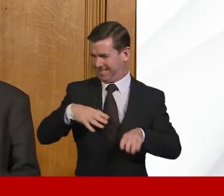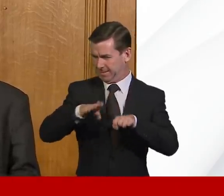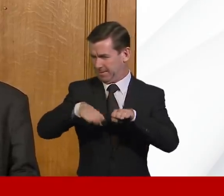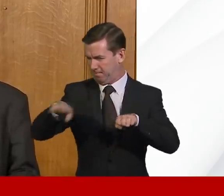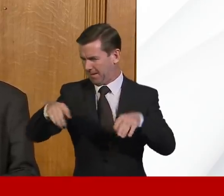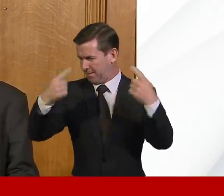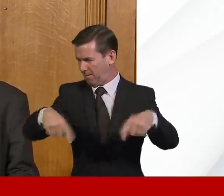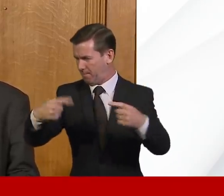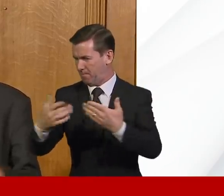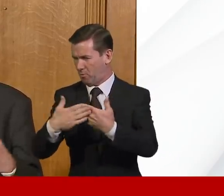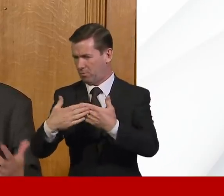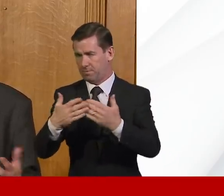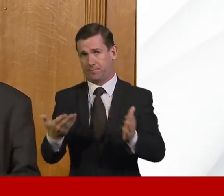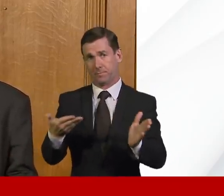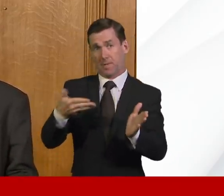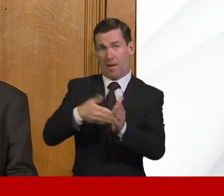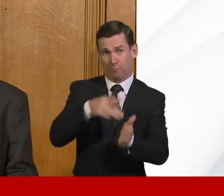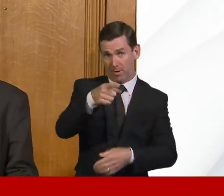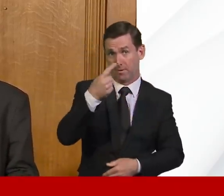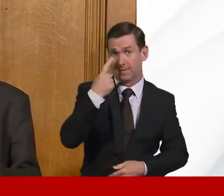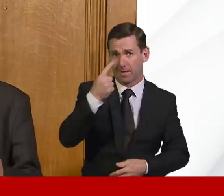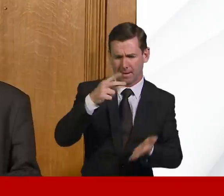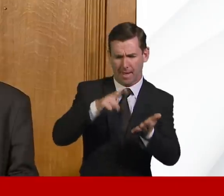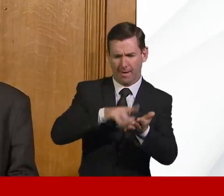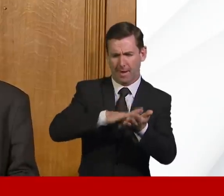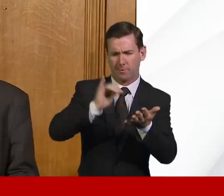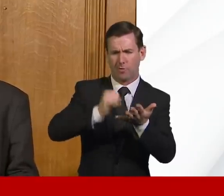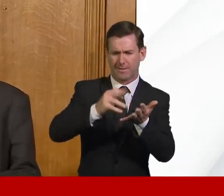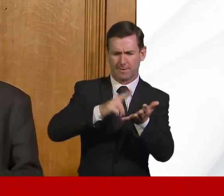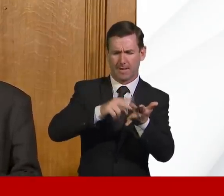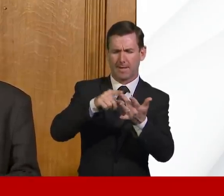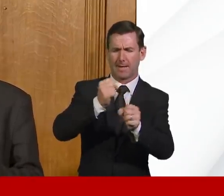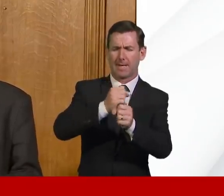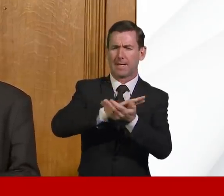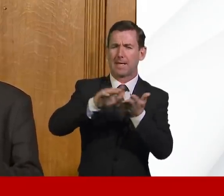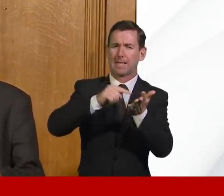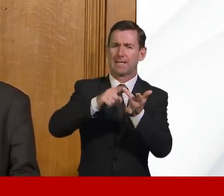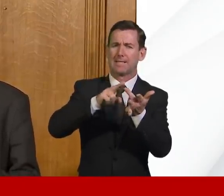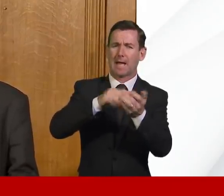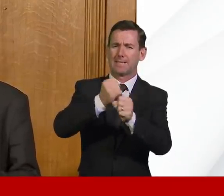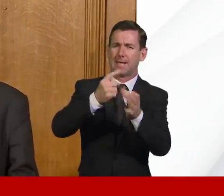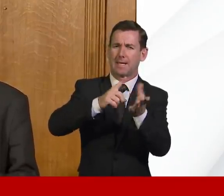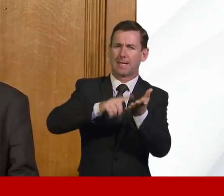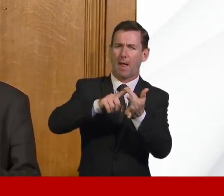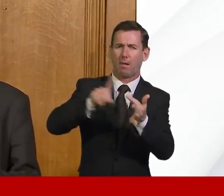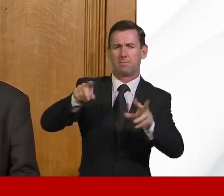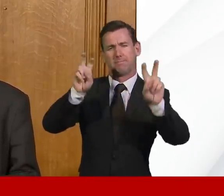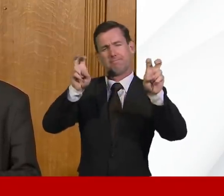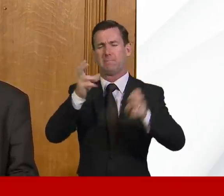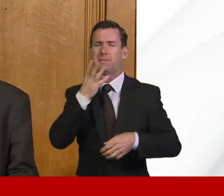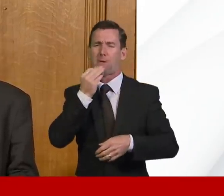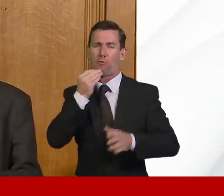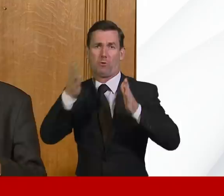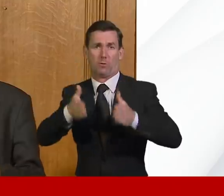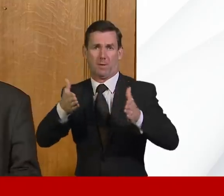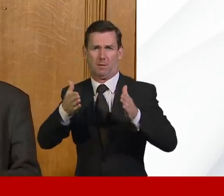will also have seen the plans at the NHS Nightingale in East London to initially bring on another 500 beds if they are needed.